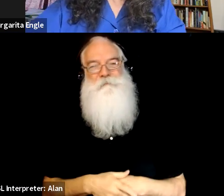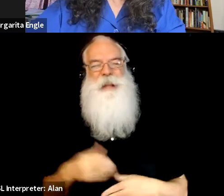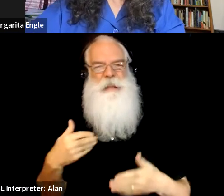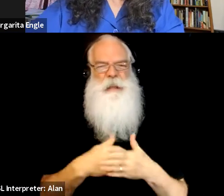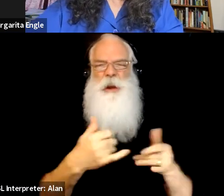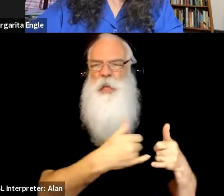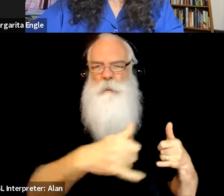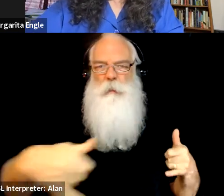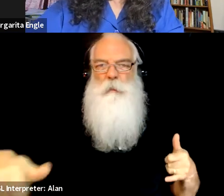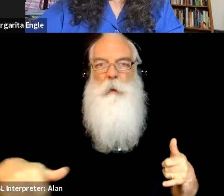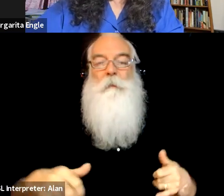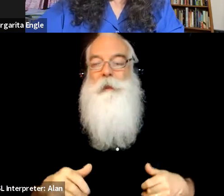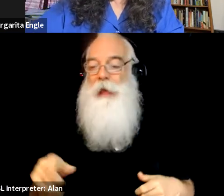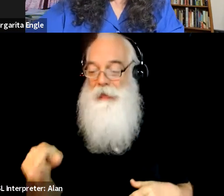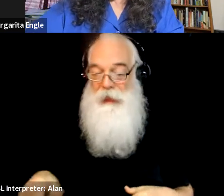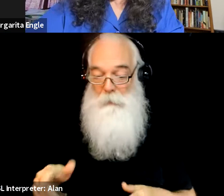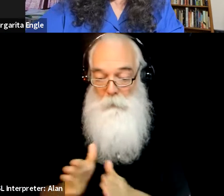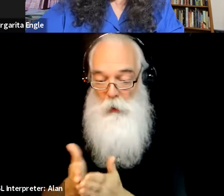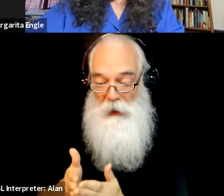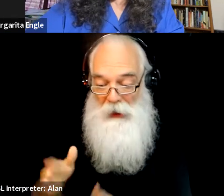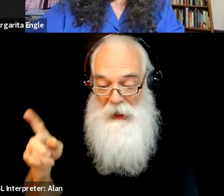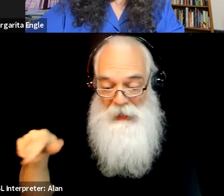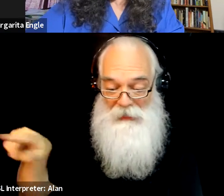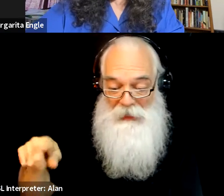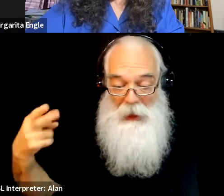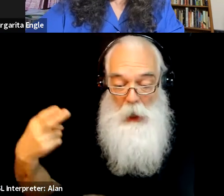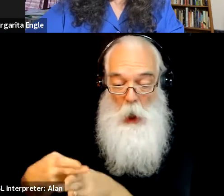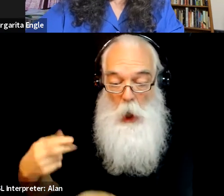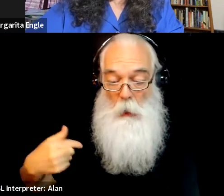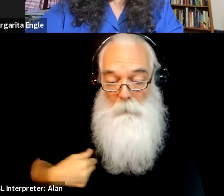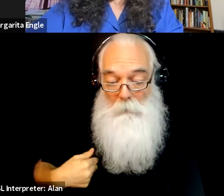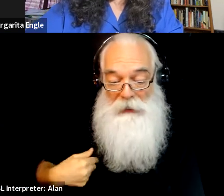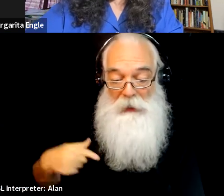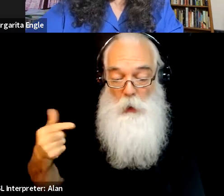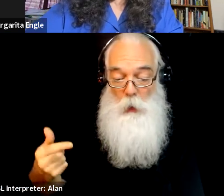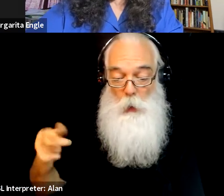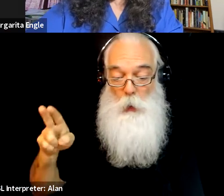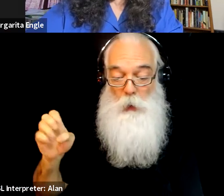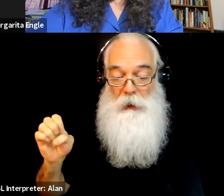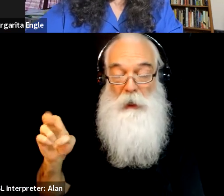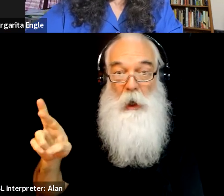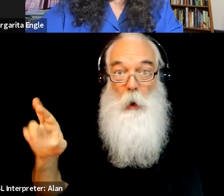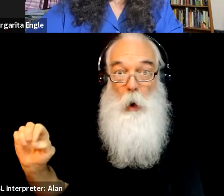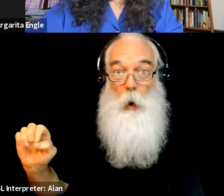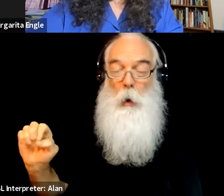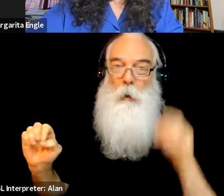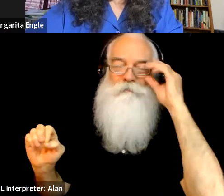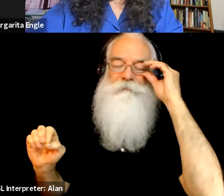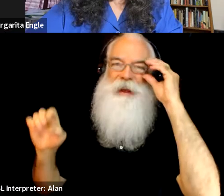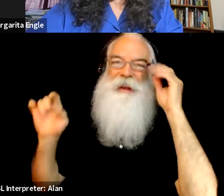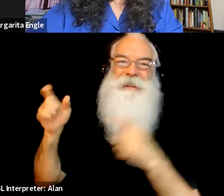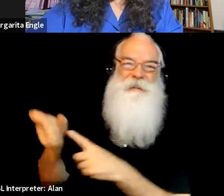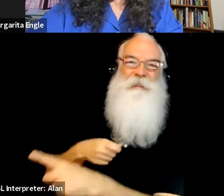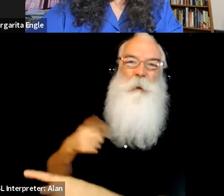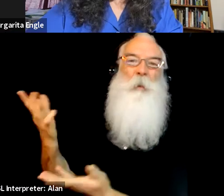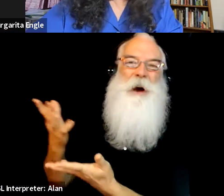experience, they call me guero, even though it's set in the present, draws a lot from, from my life in the seventies and eighties as a kid. Um,